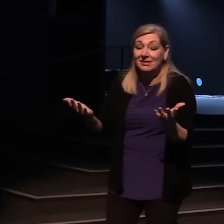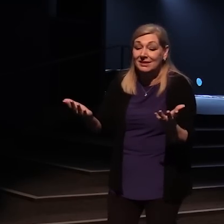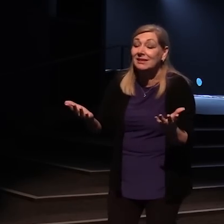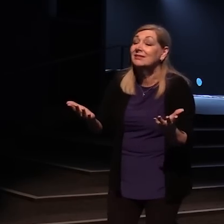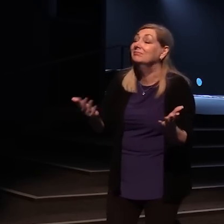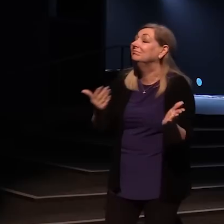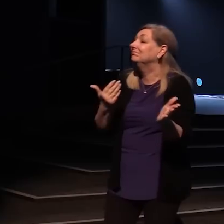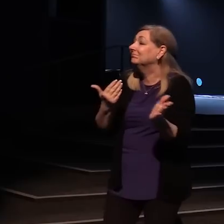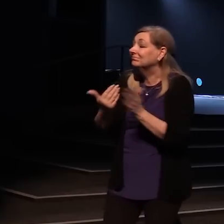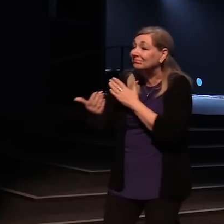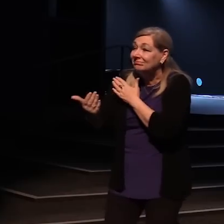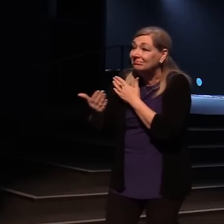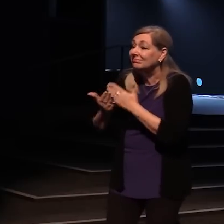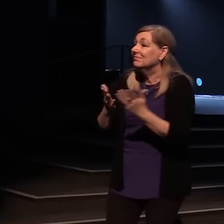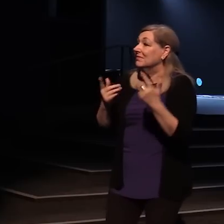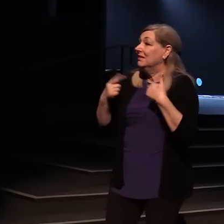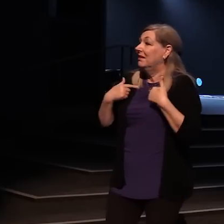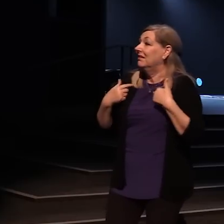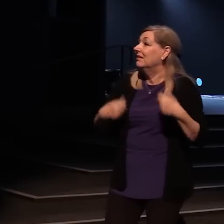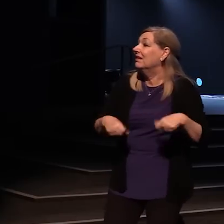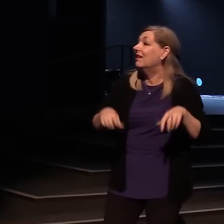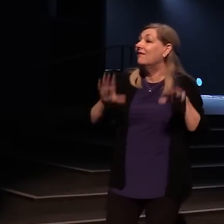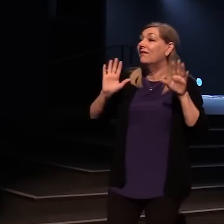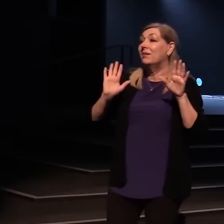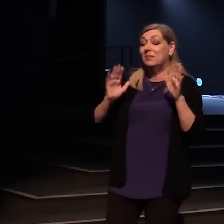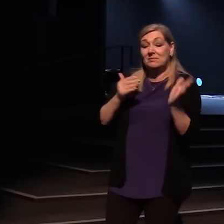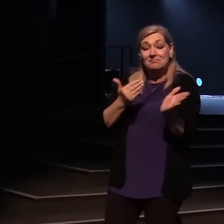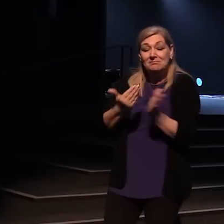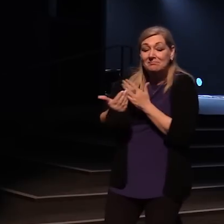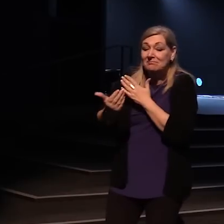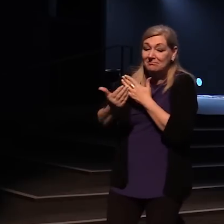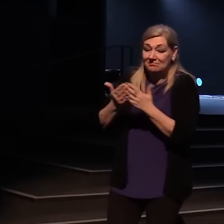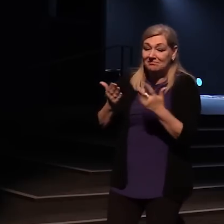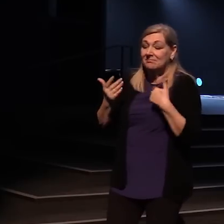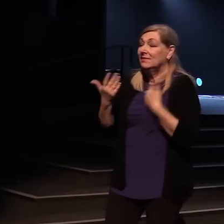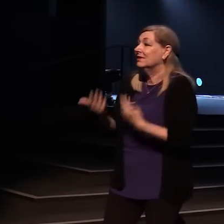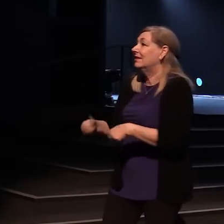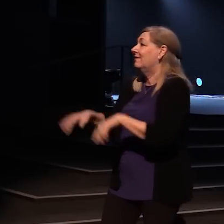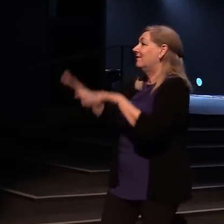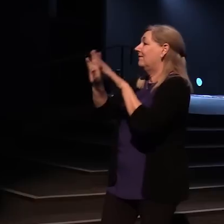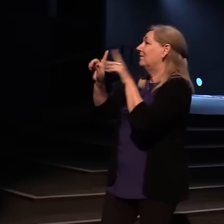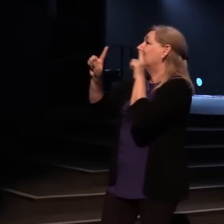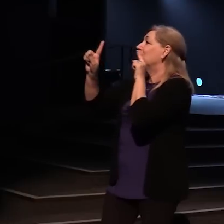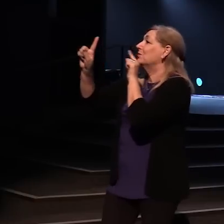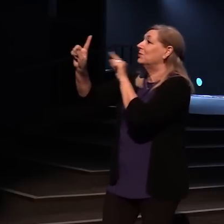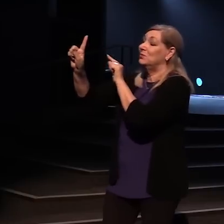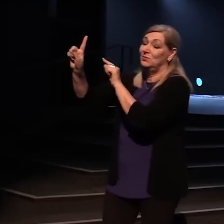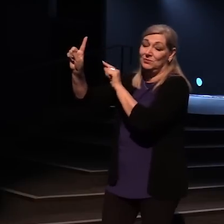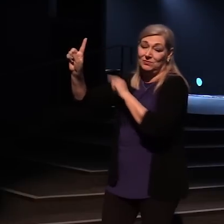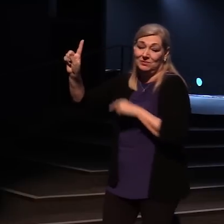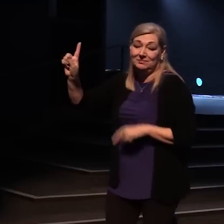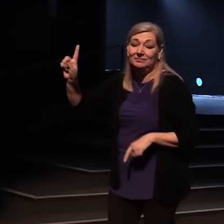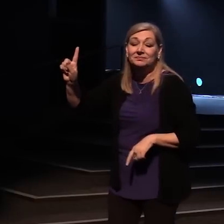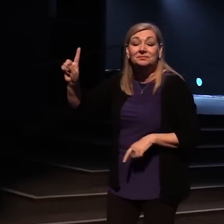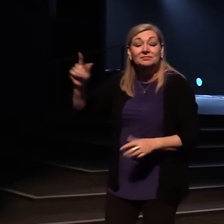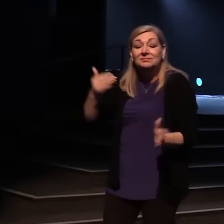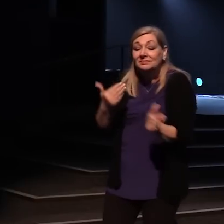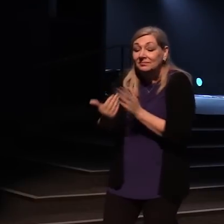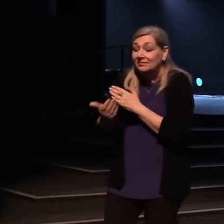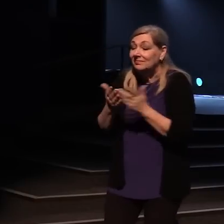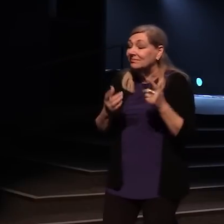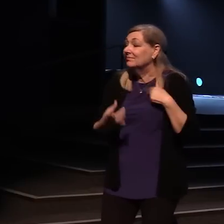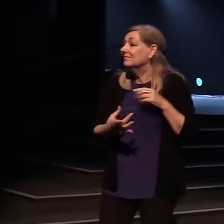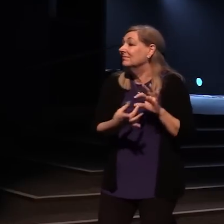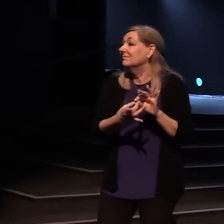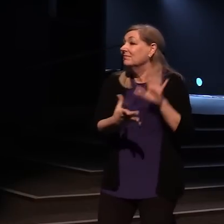Whatever the cost, I'll bring the offering. For in letting